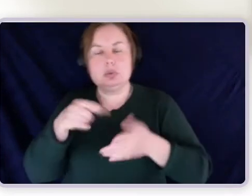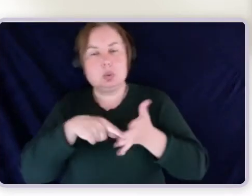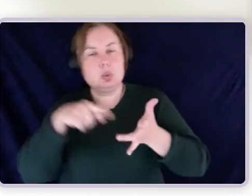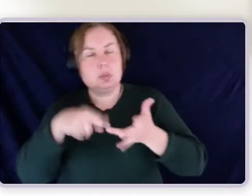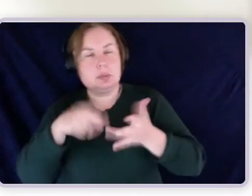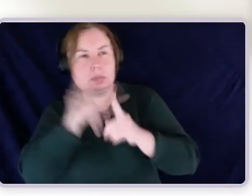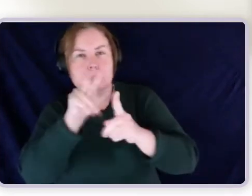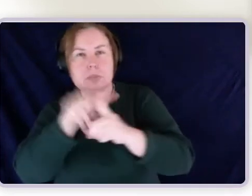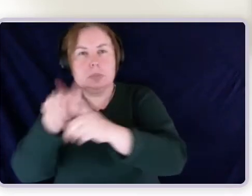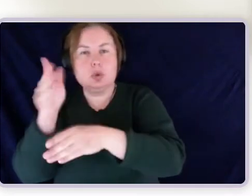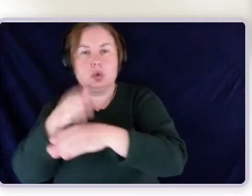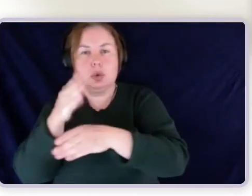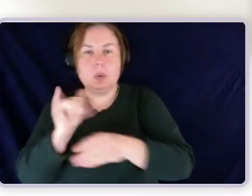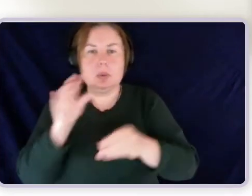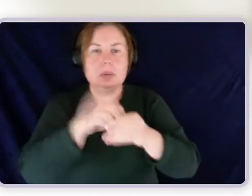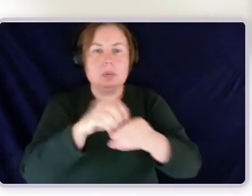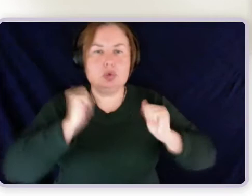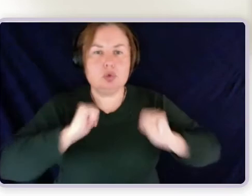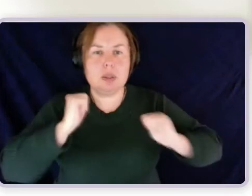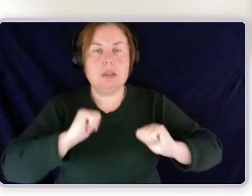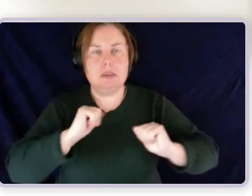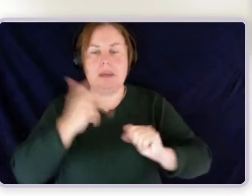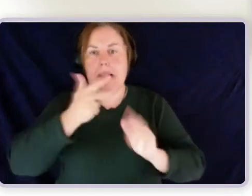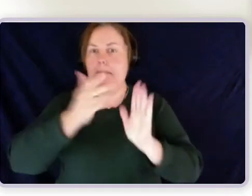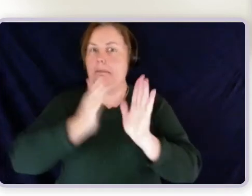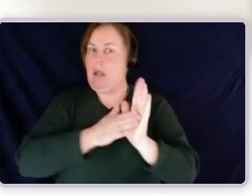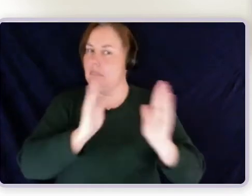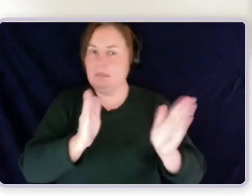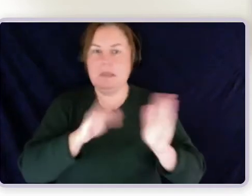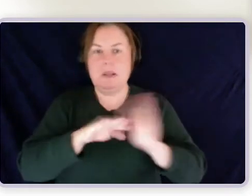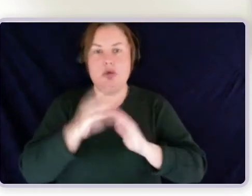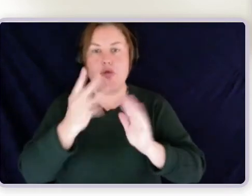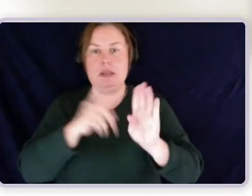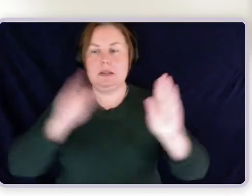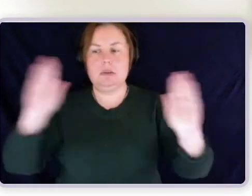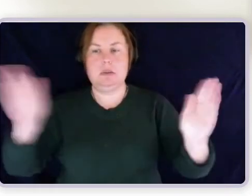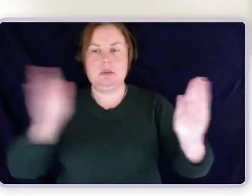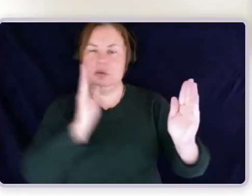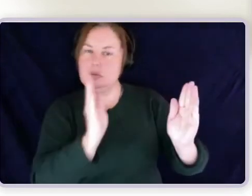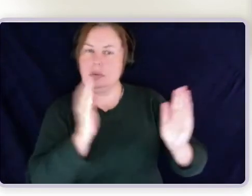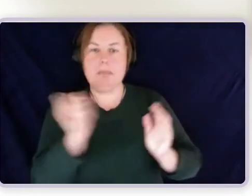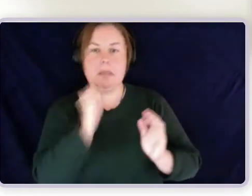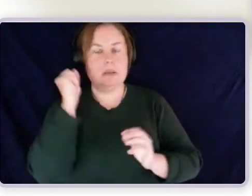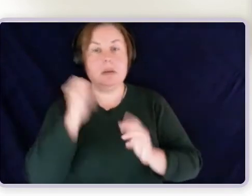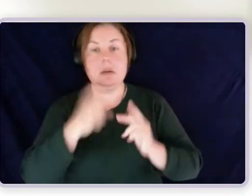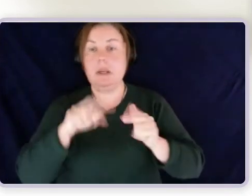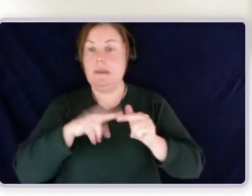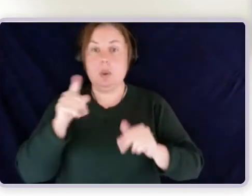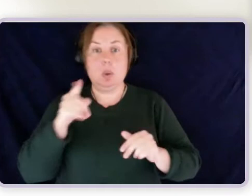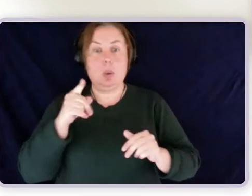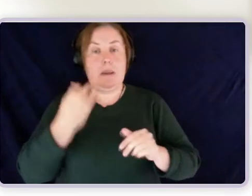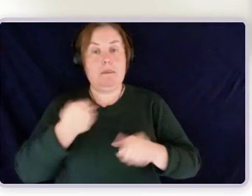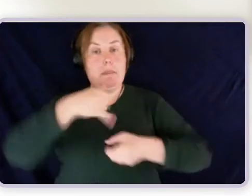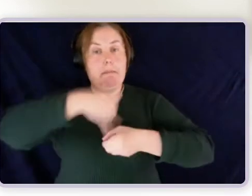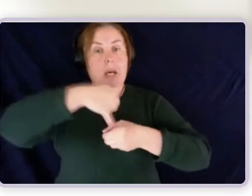activities to improve a person's work capacity. And what's really important to note is that if someone has a medical exemption from